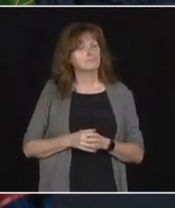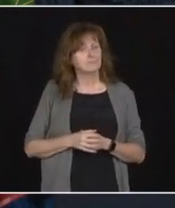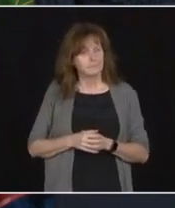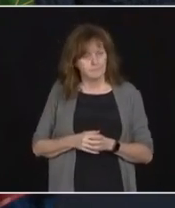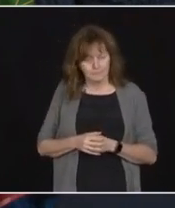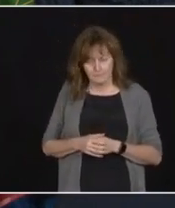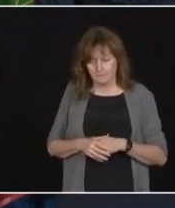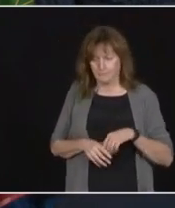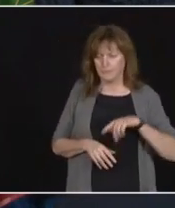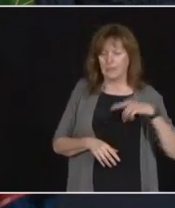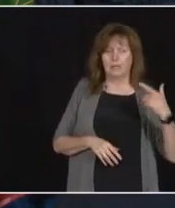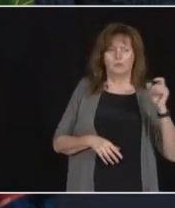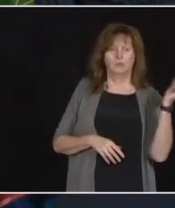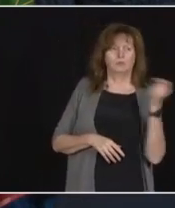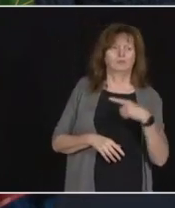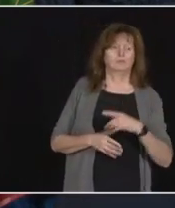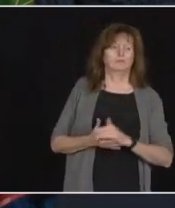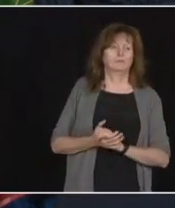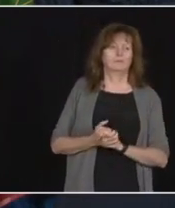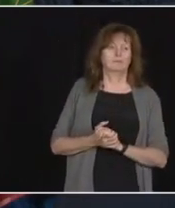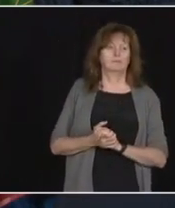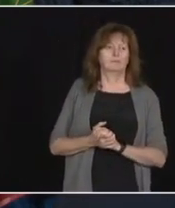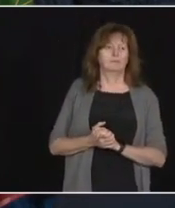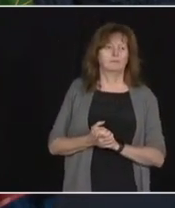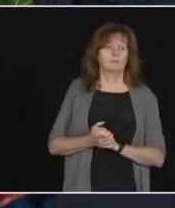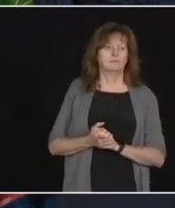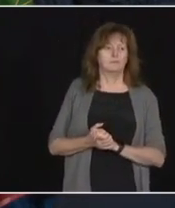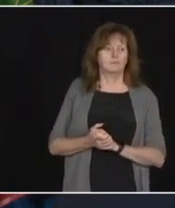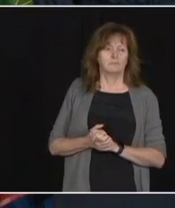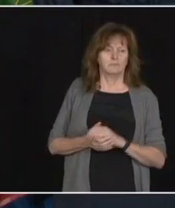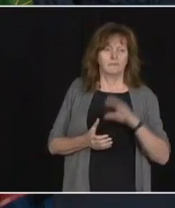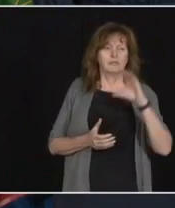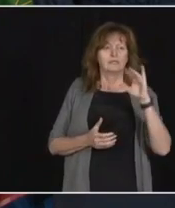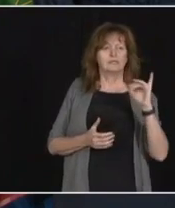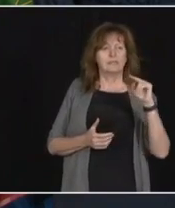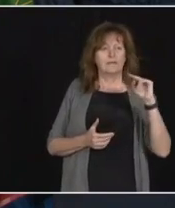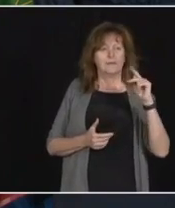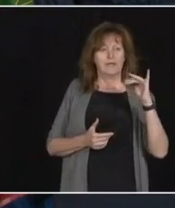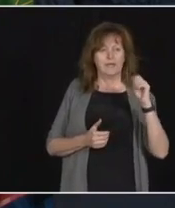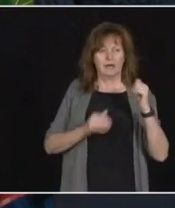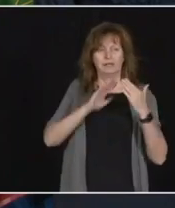Next question comes from Cynthia from City News. Please go ahead.